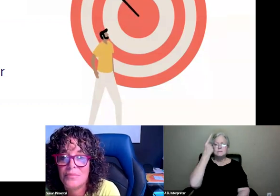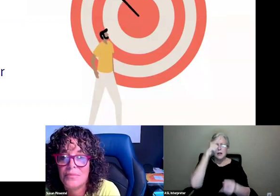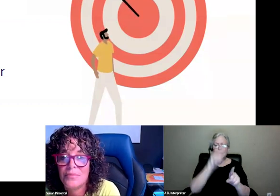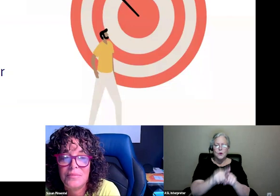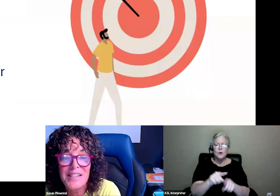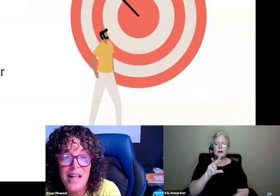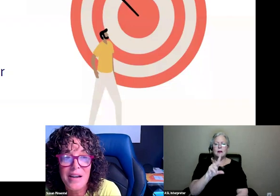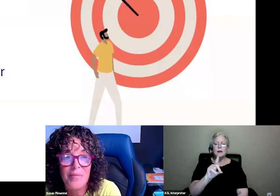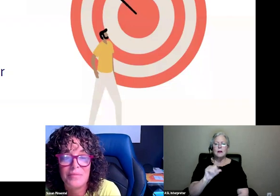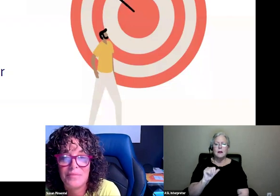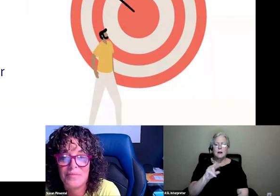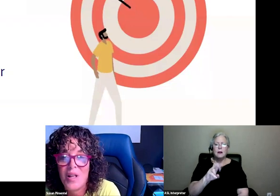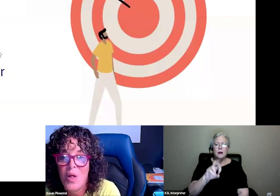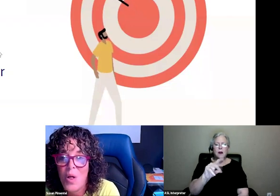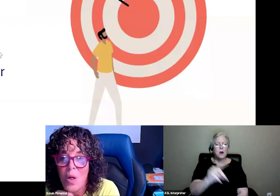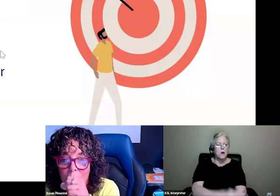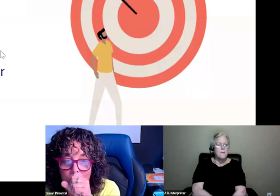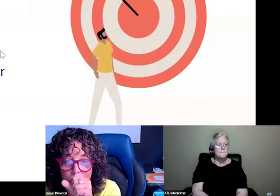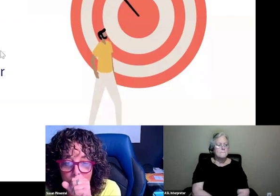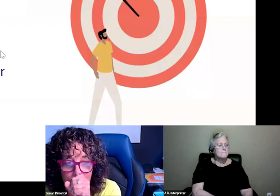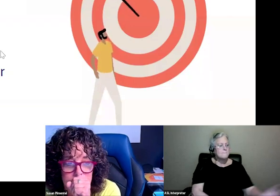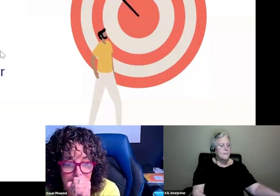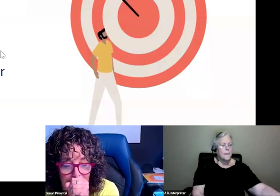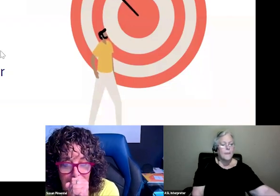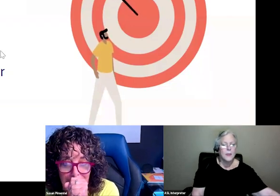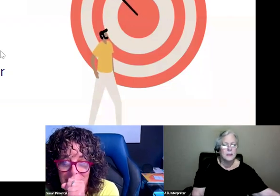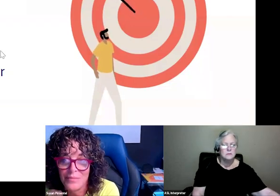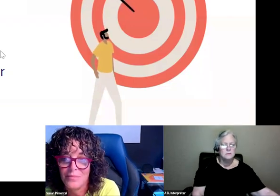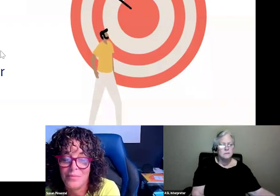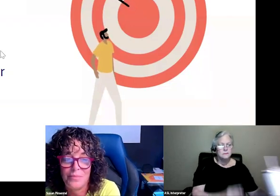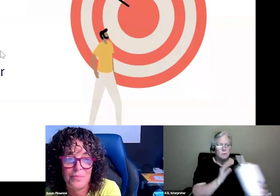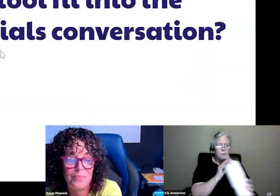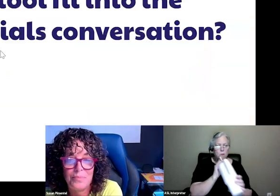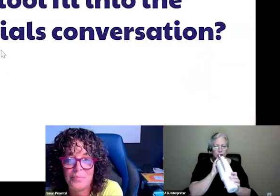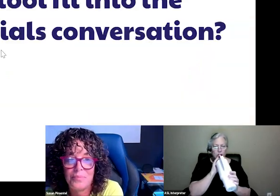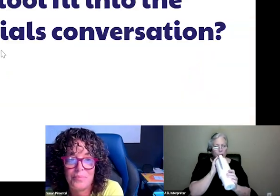I we have to leave this guy out, this slide.